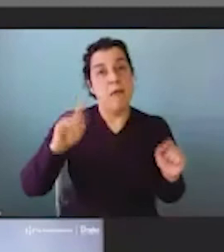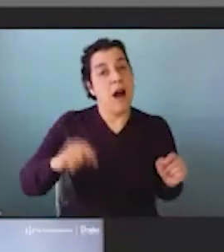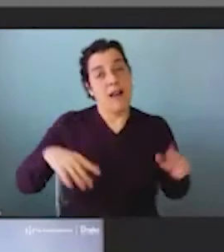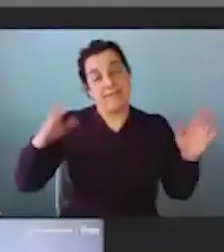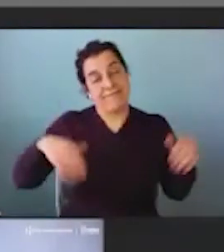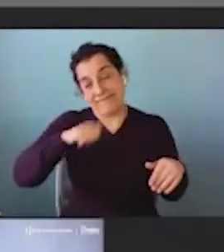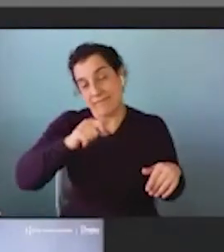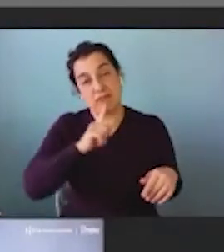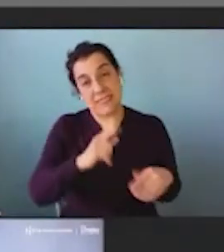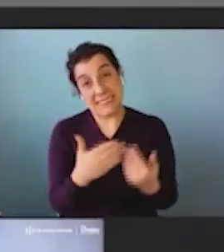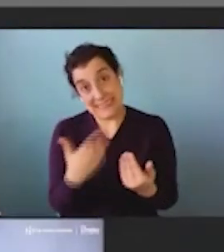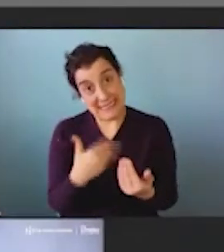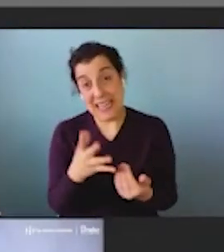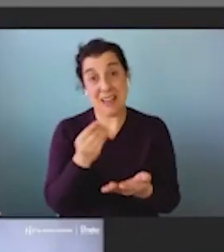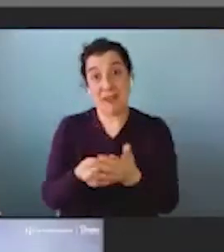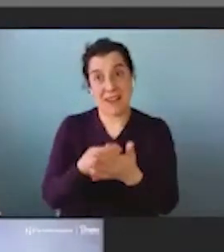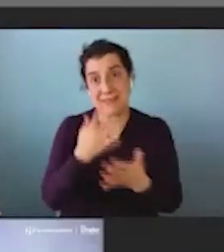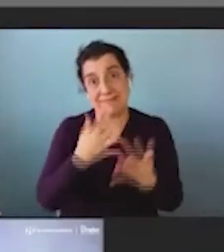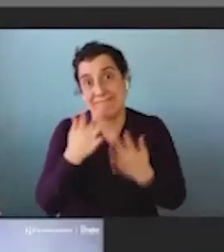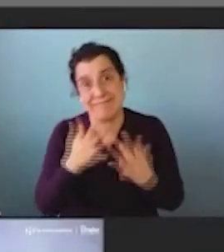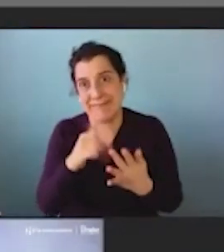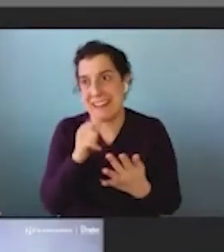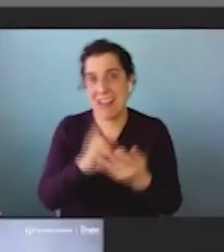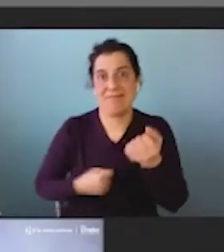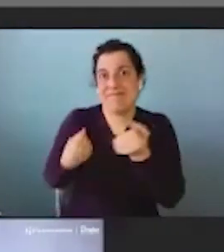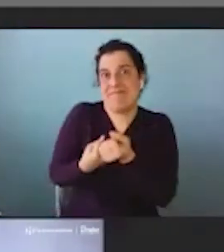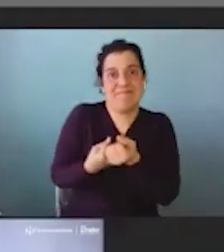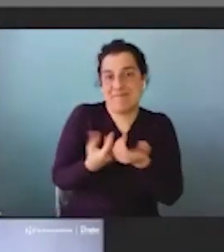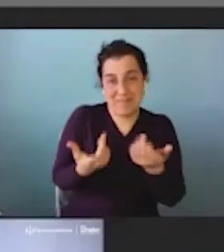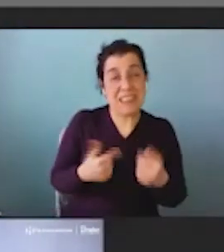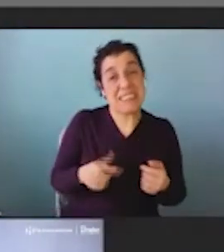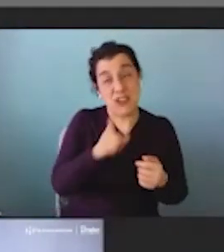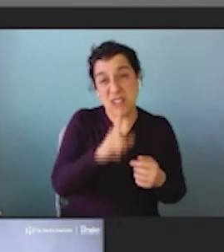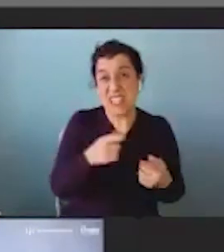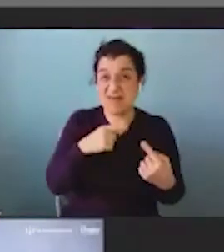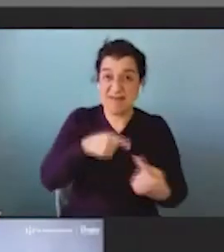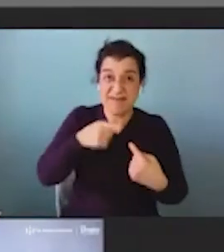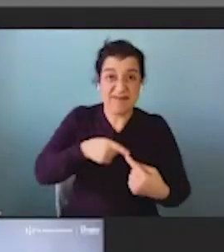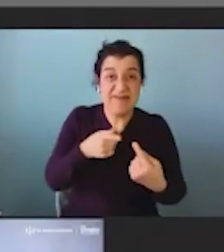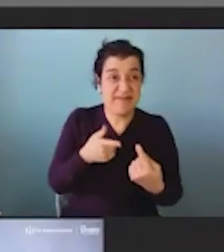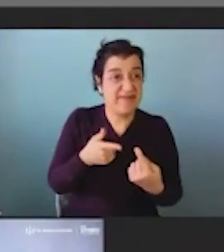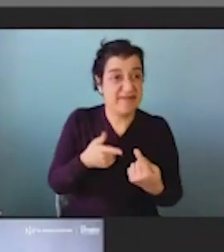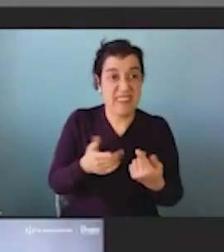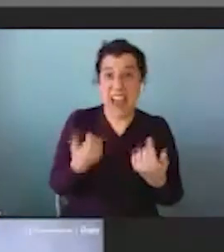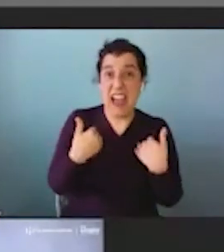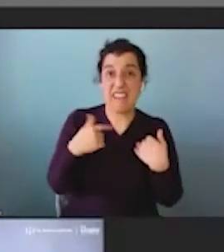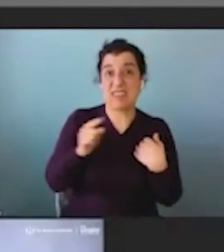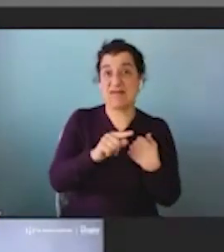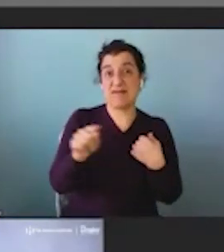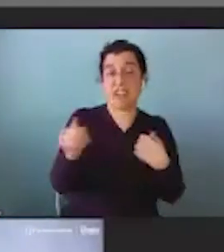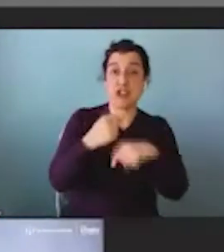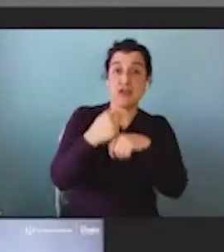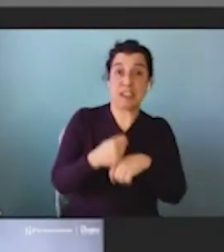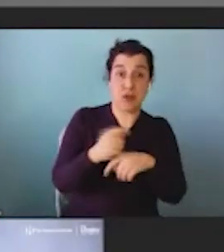and it hasn't been well funded. And so, you know, we've had a lot of trouble actually getting traditional organizations that fund